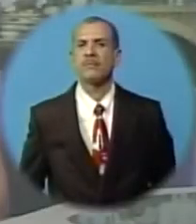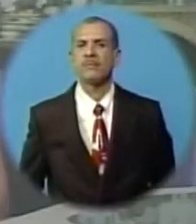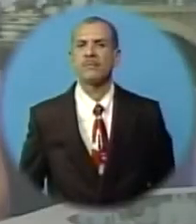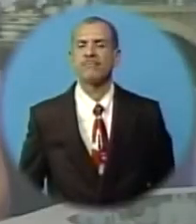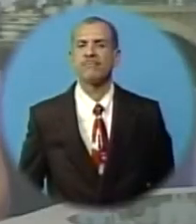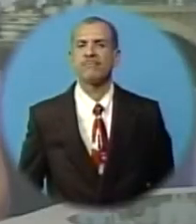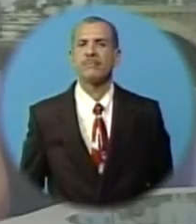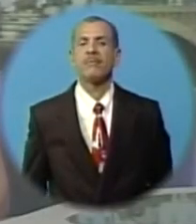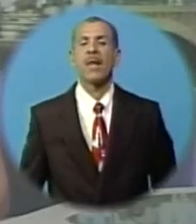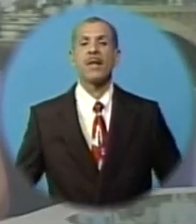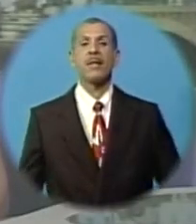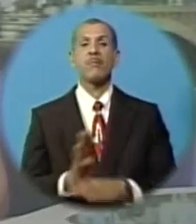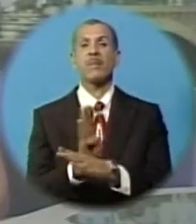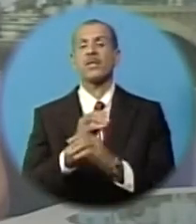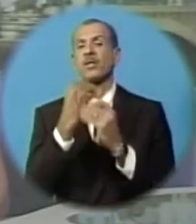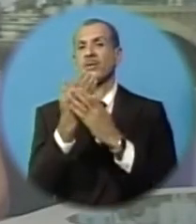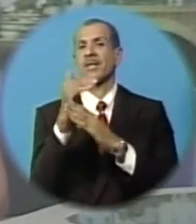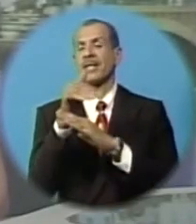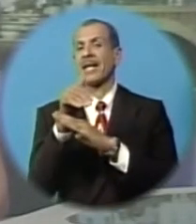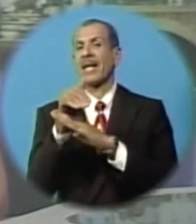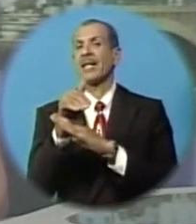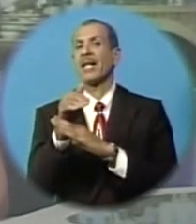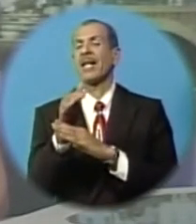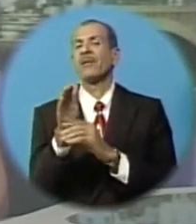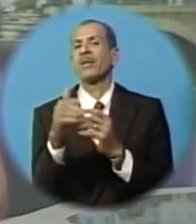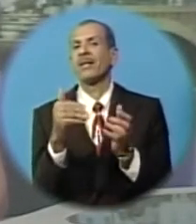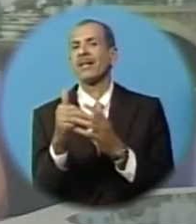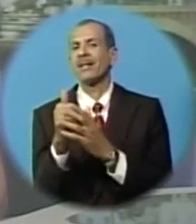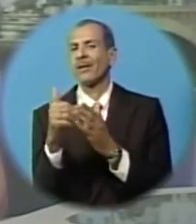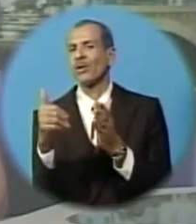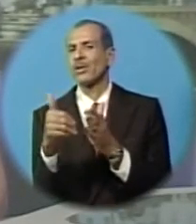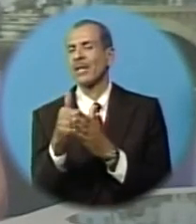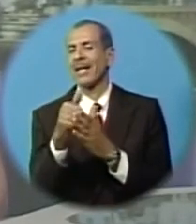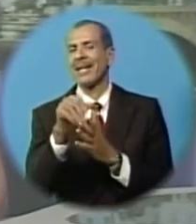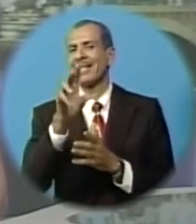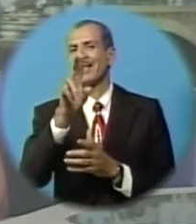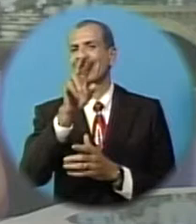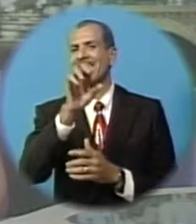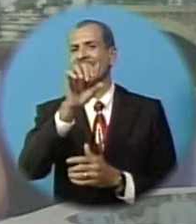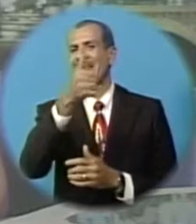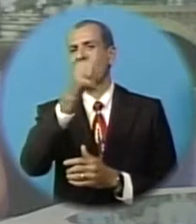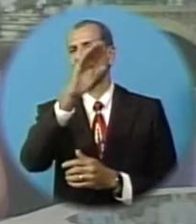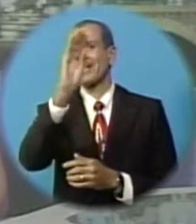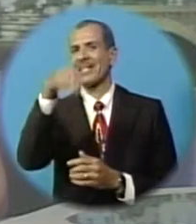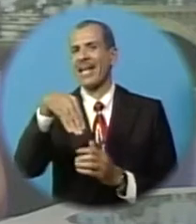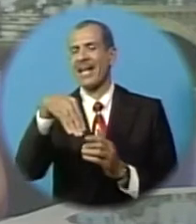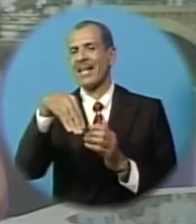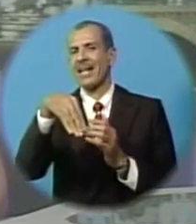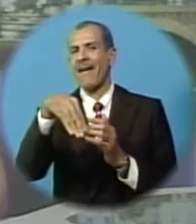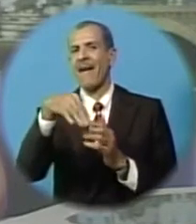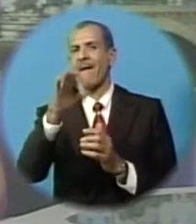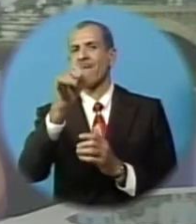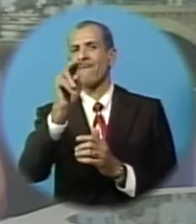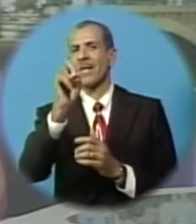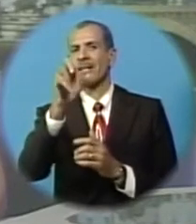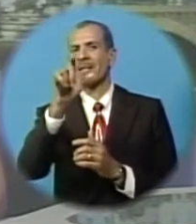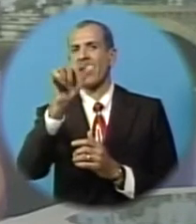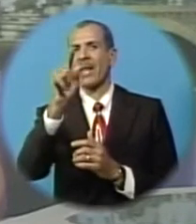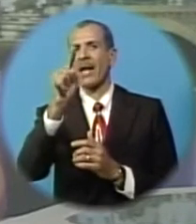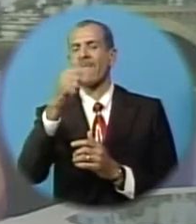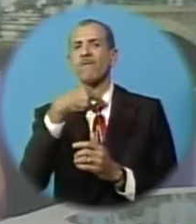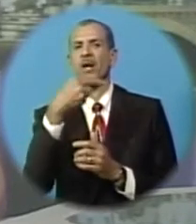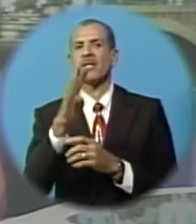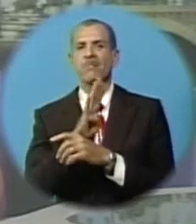In business tonight, despite realizing a near 10% decrease in its fixed line voice business, Cable & Wireless